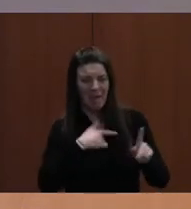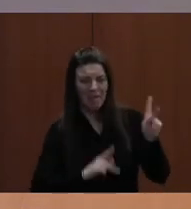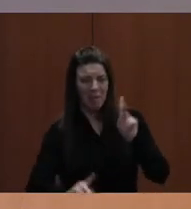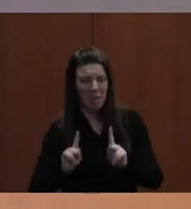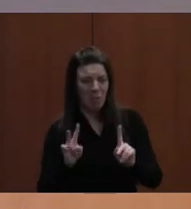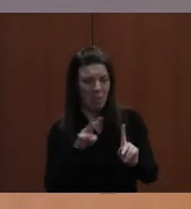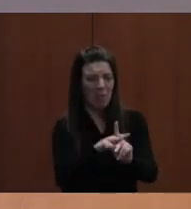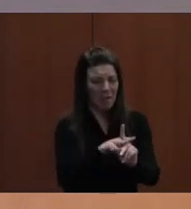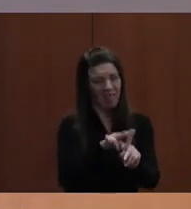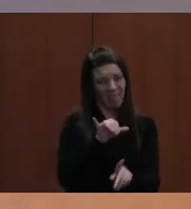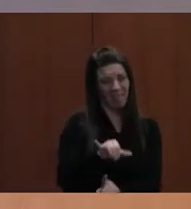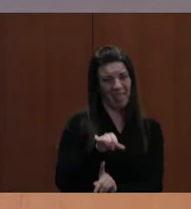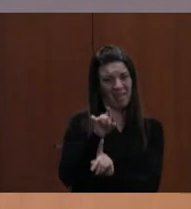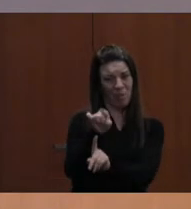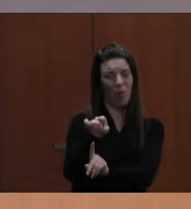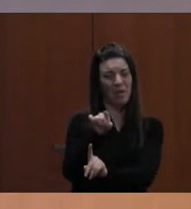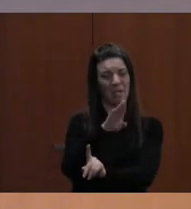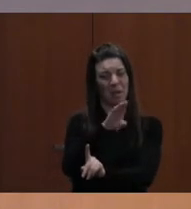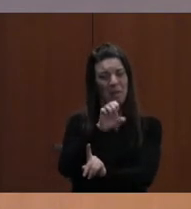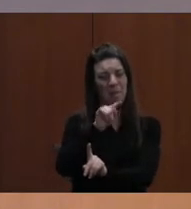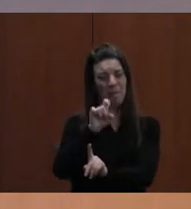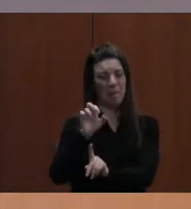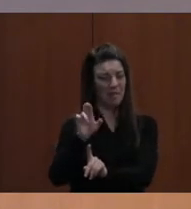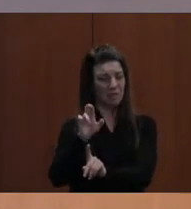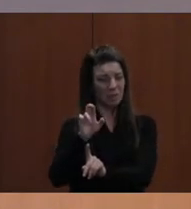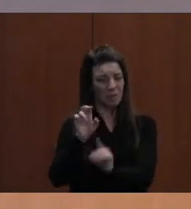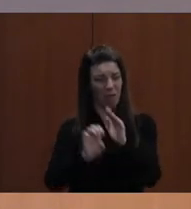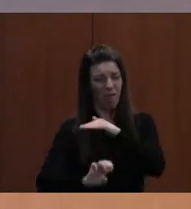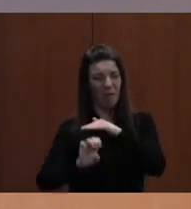by Dr. Williamson,